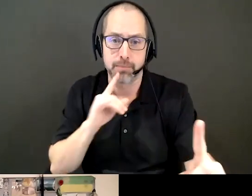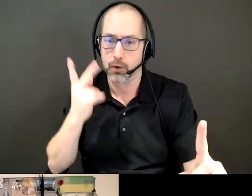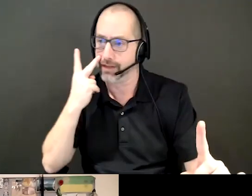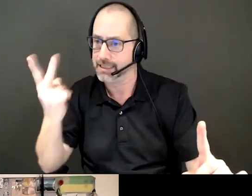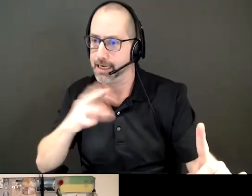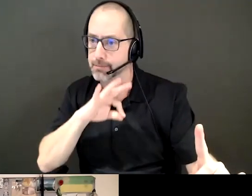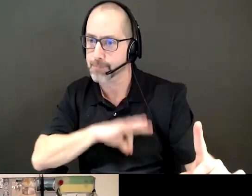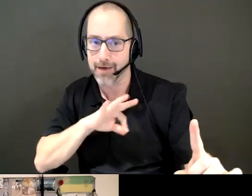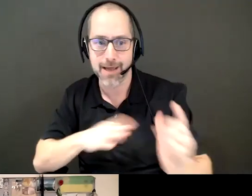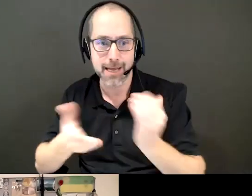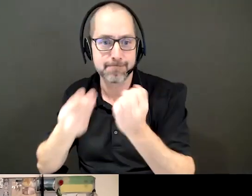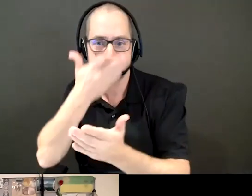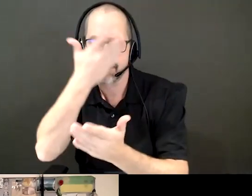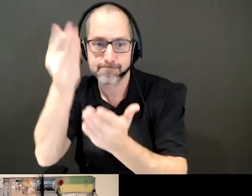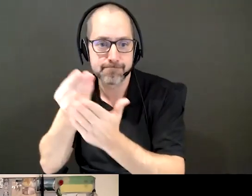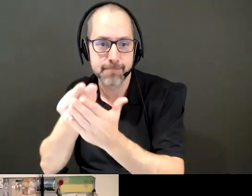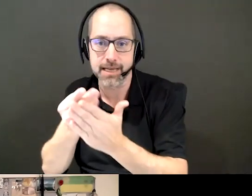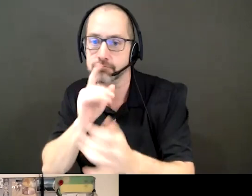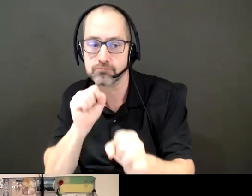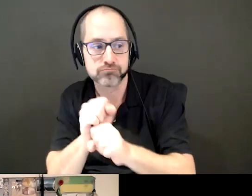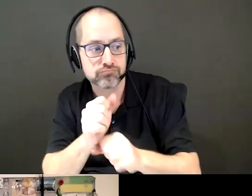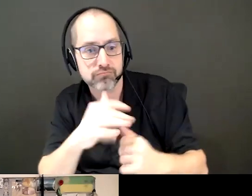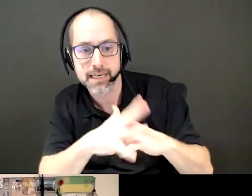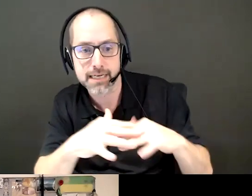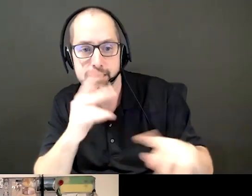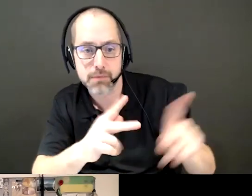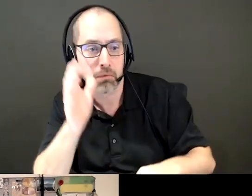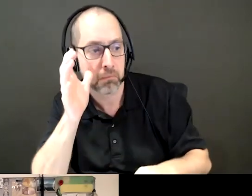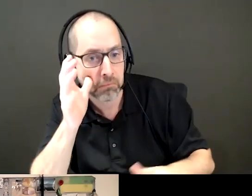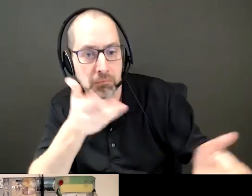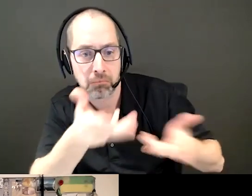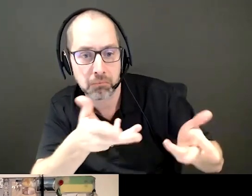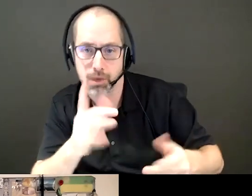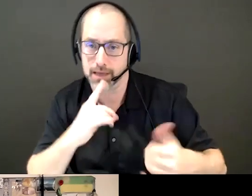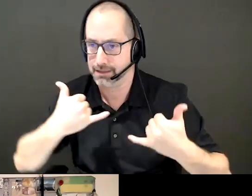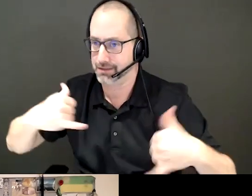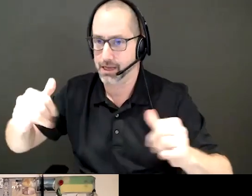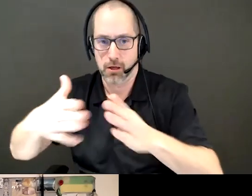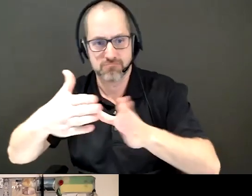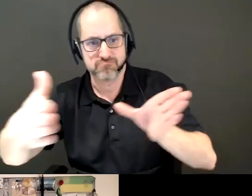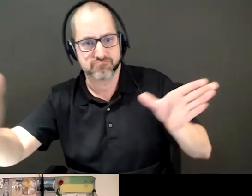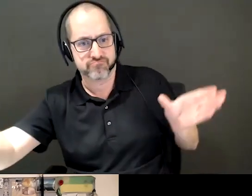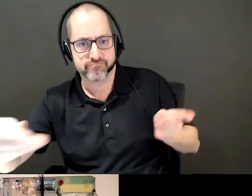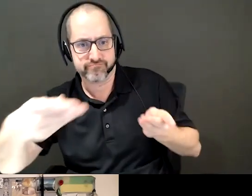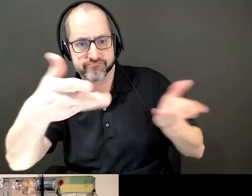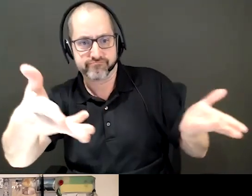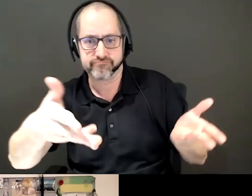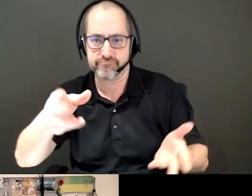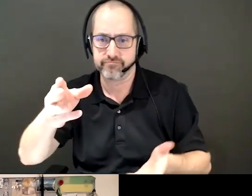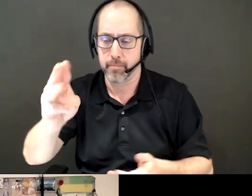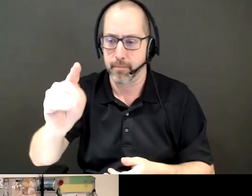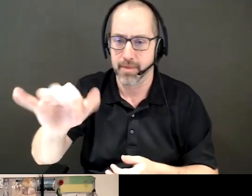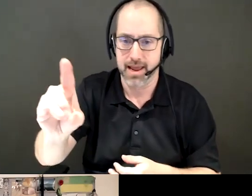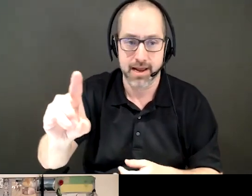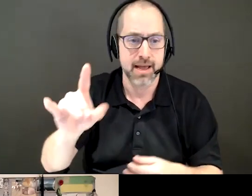in, and we've done no consultation with Indigenous people. we further go forward and keep moving forward that way. And that seems to be the trend often